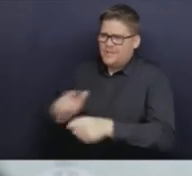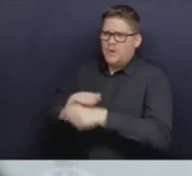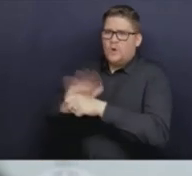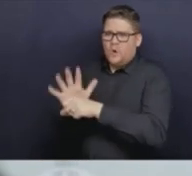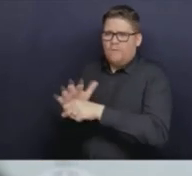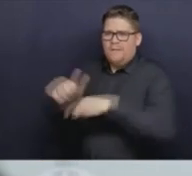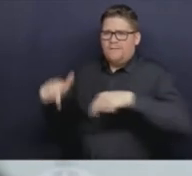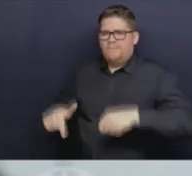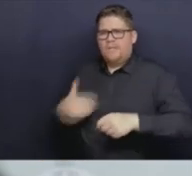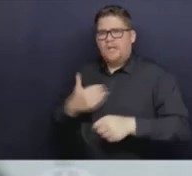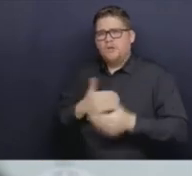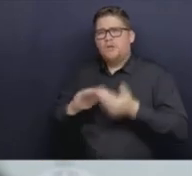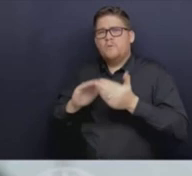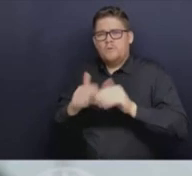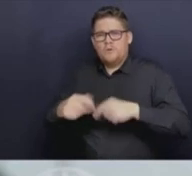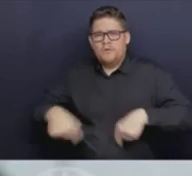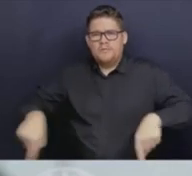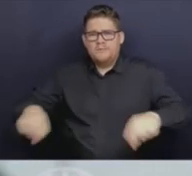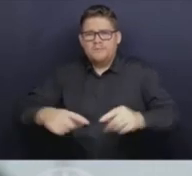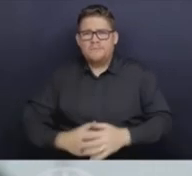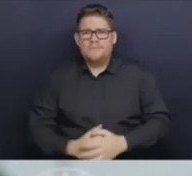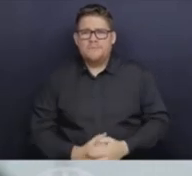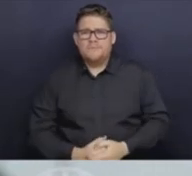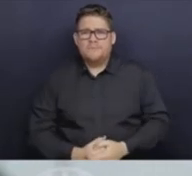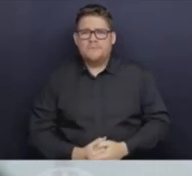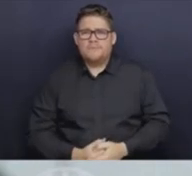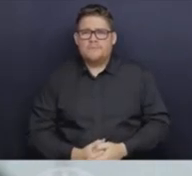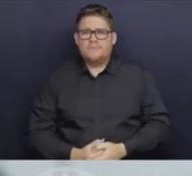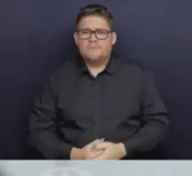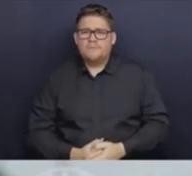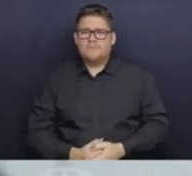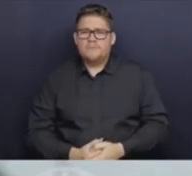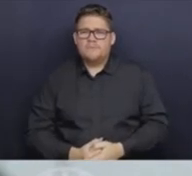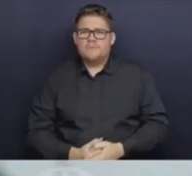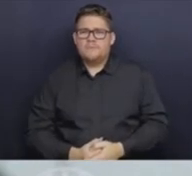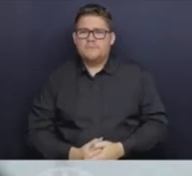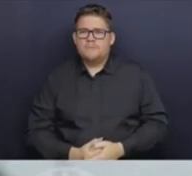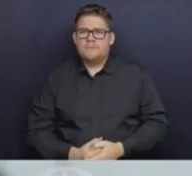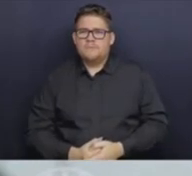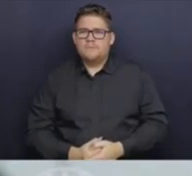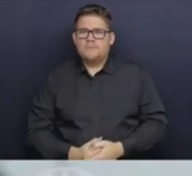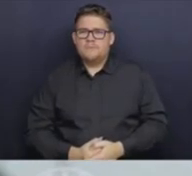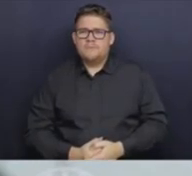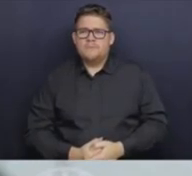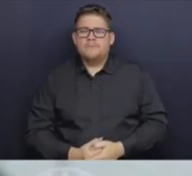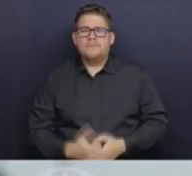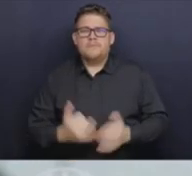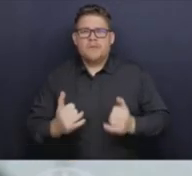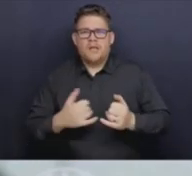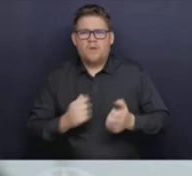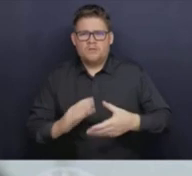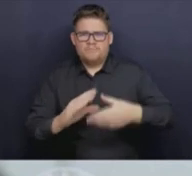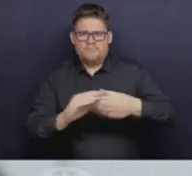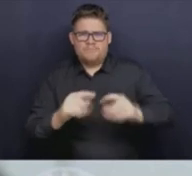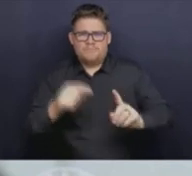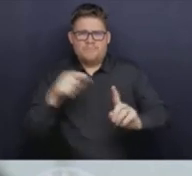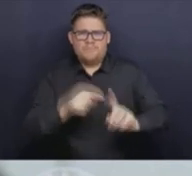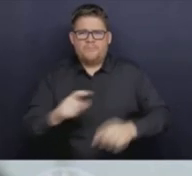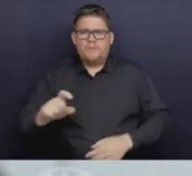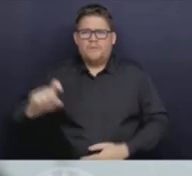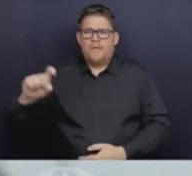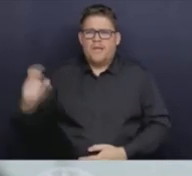along with that, I want to talk a minute about the XBB 1.5 variant,